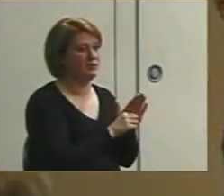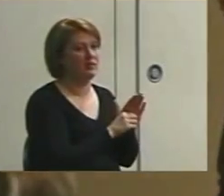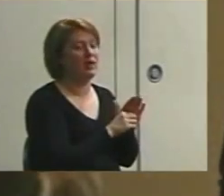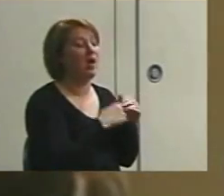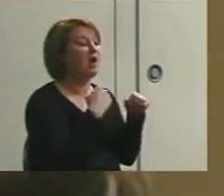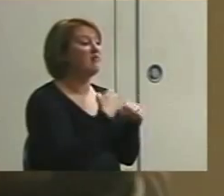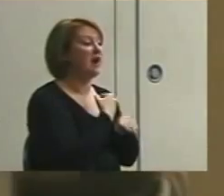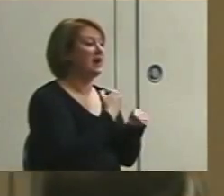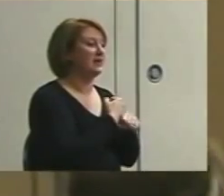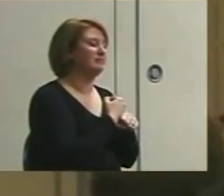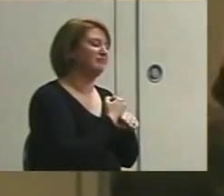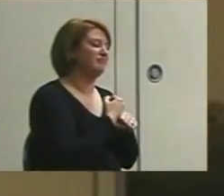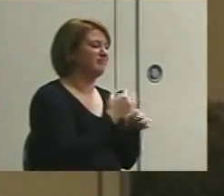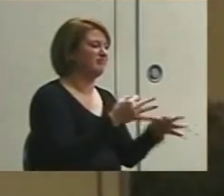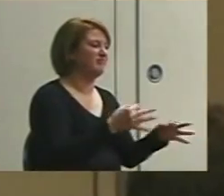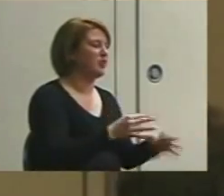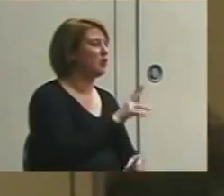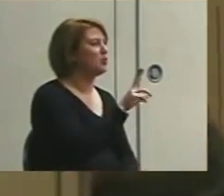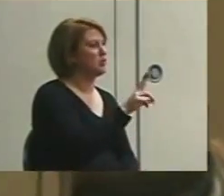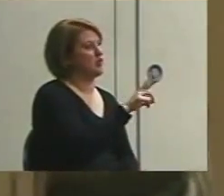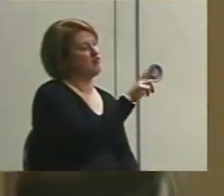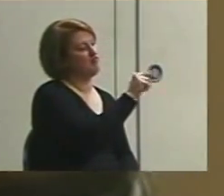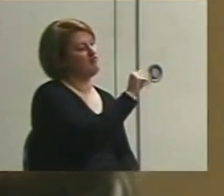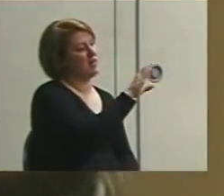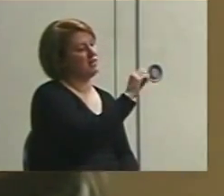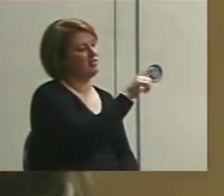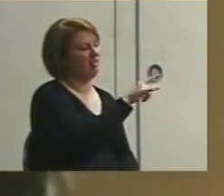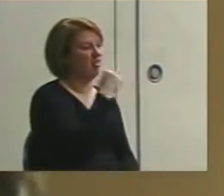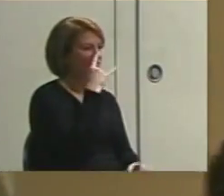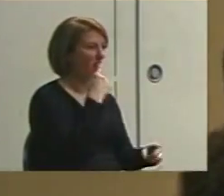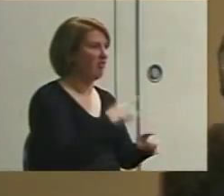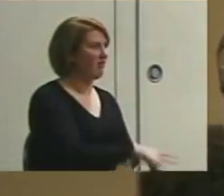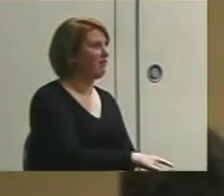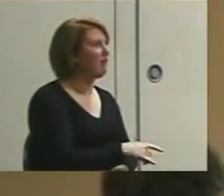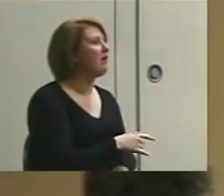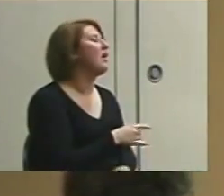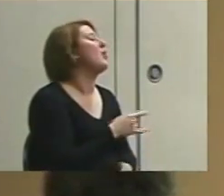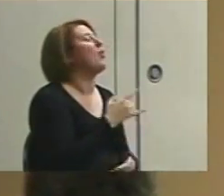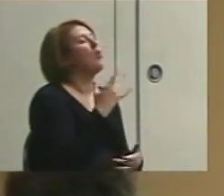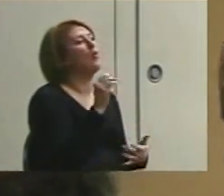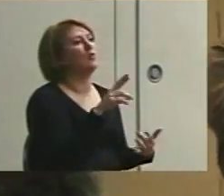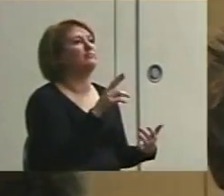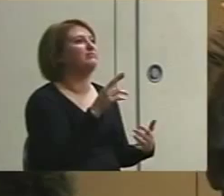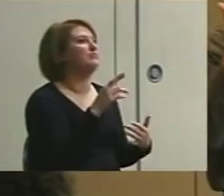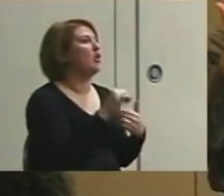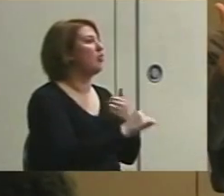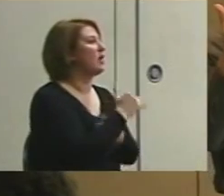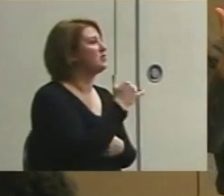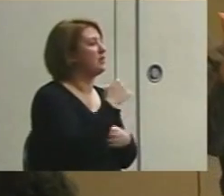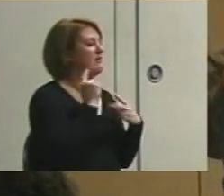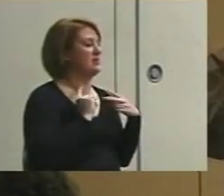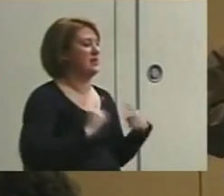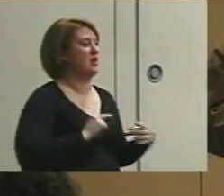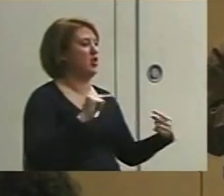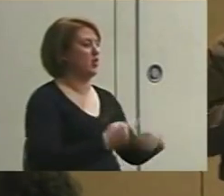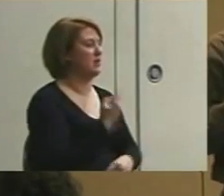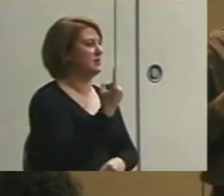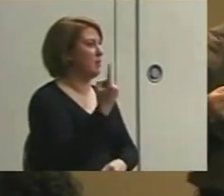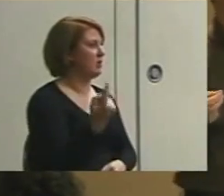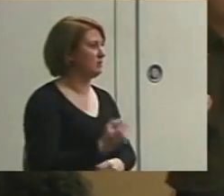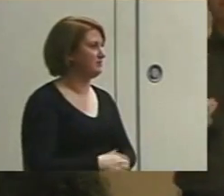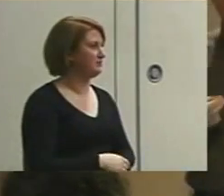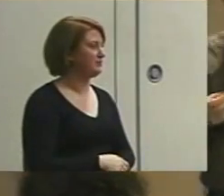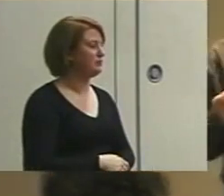using racial slurs, using verbal threats, or physically harming somebody. And it